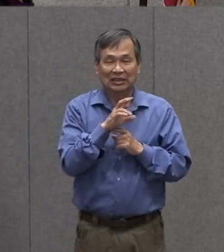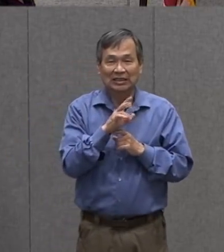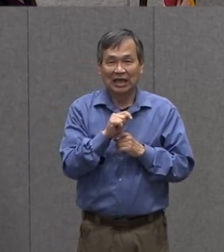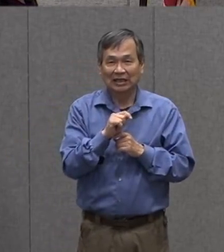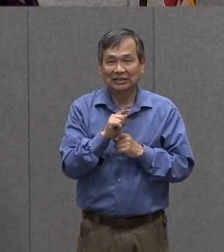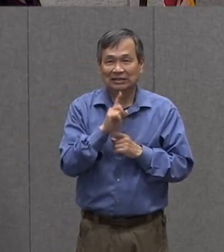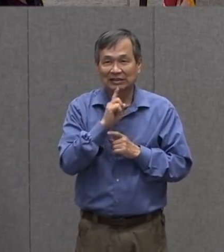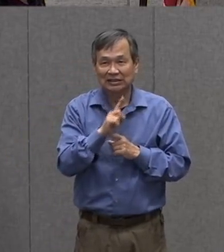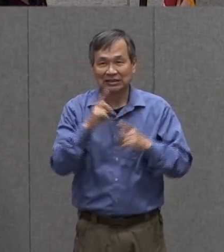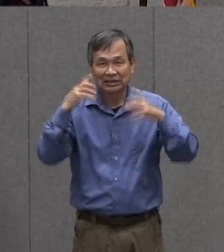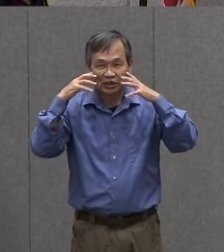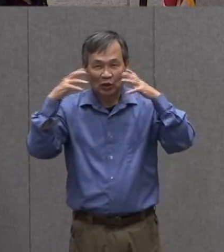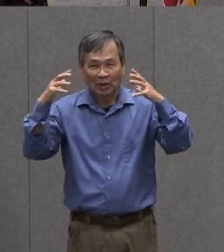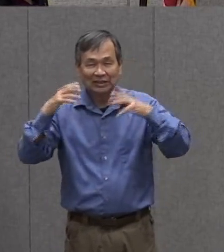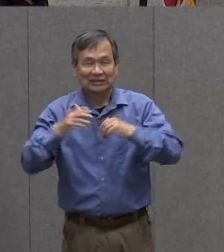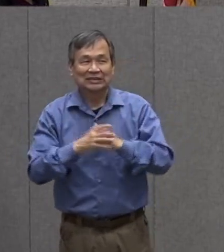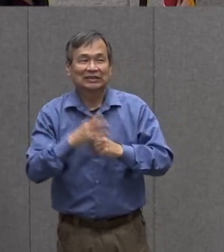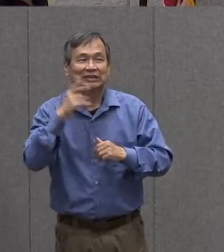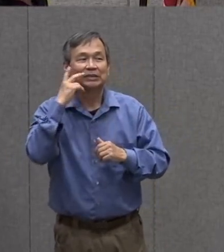noisy